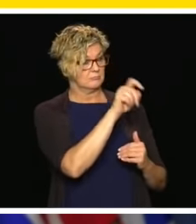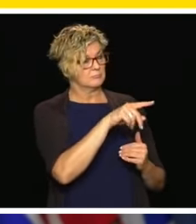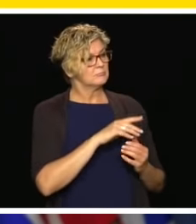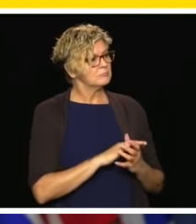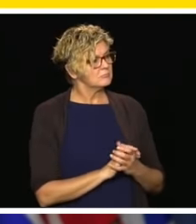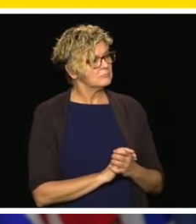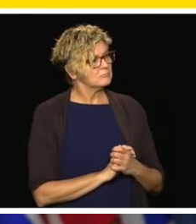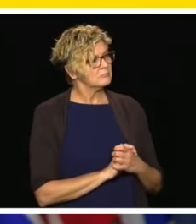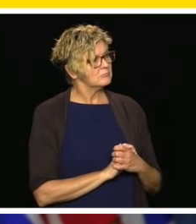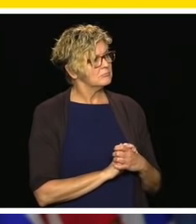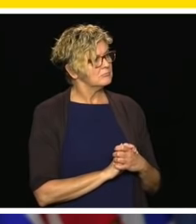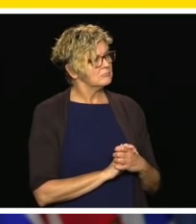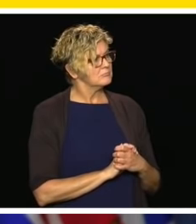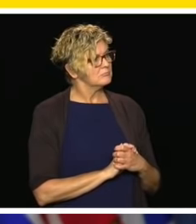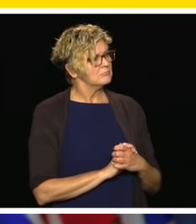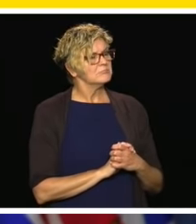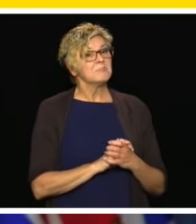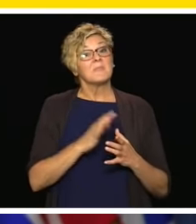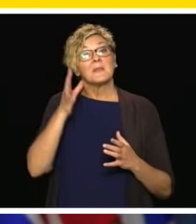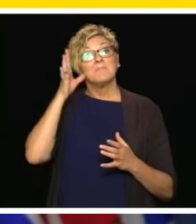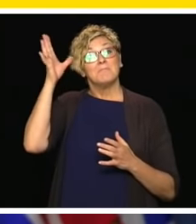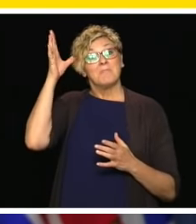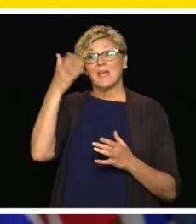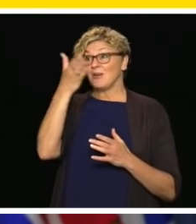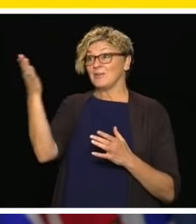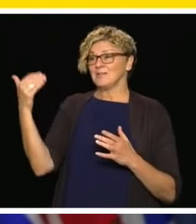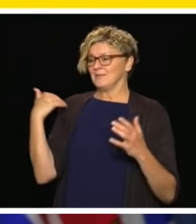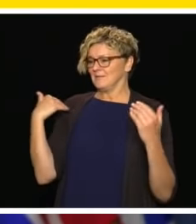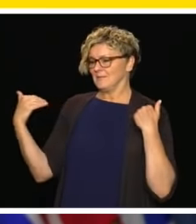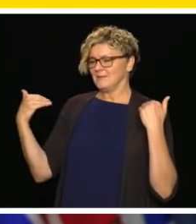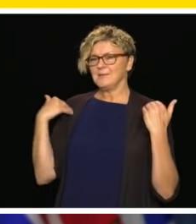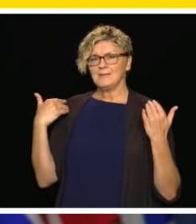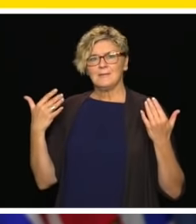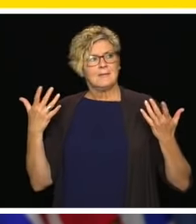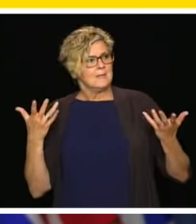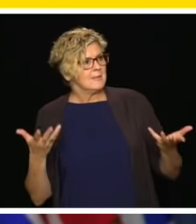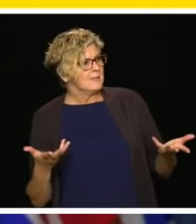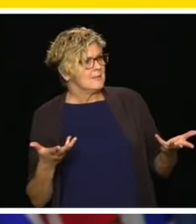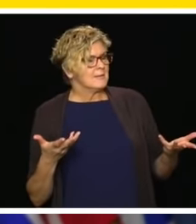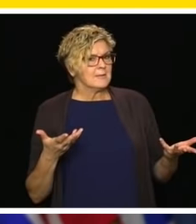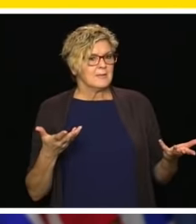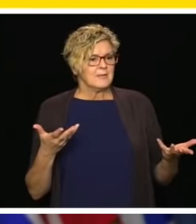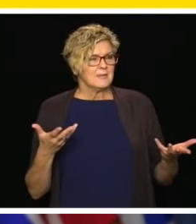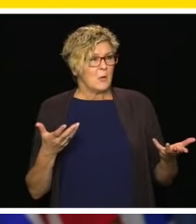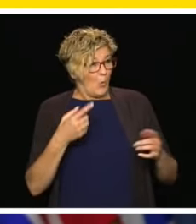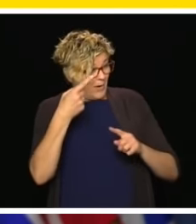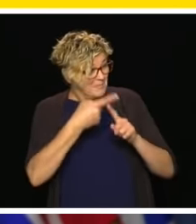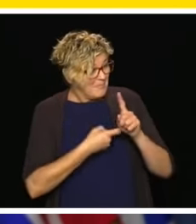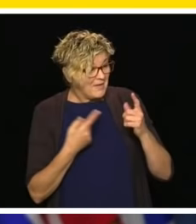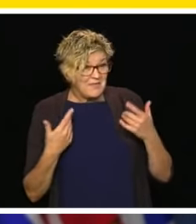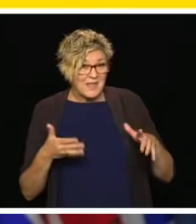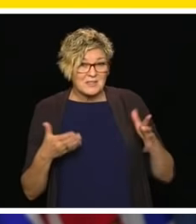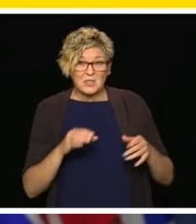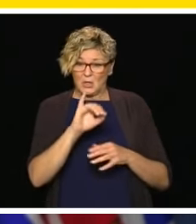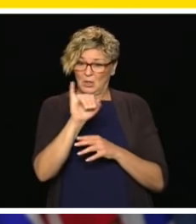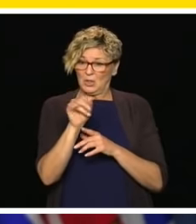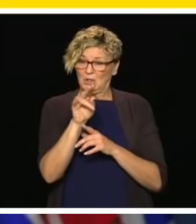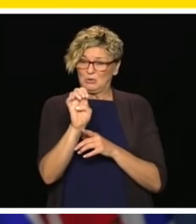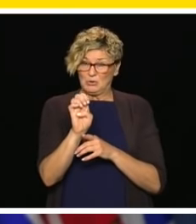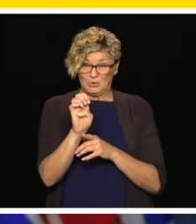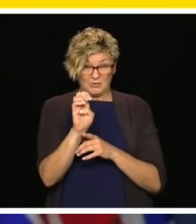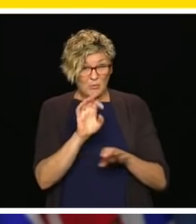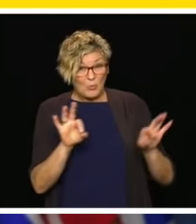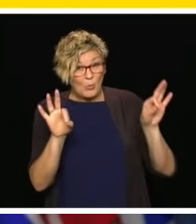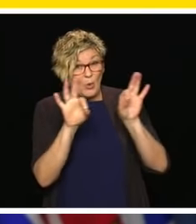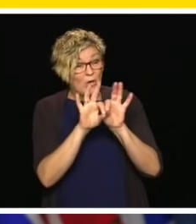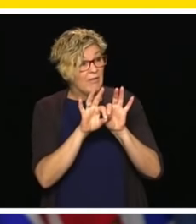I'm hearing from parents who are saying they're not sure if for a month they're willing to send their kids back to school. And I'm just wondering if